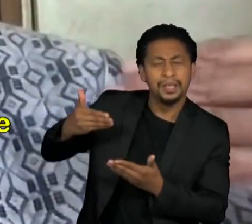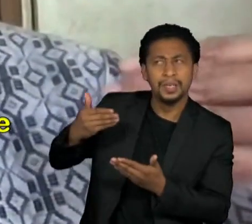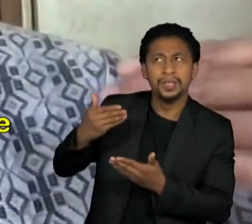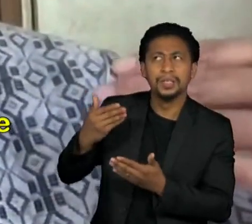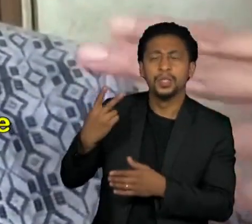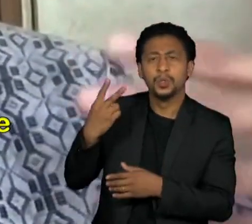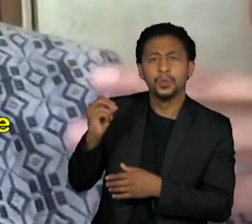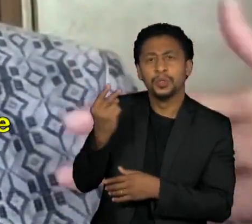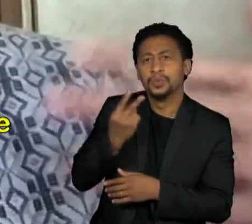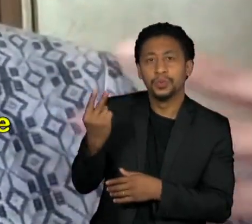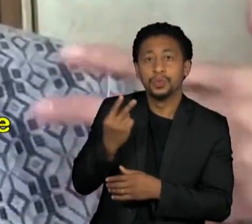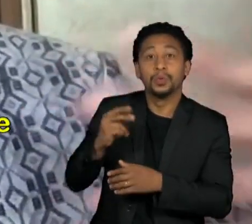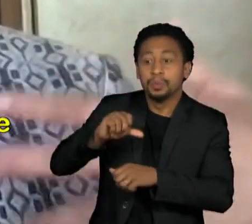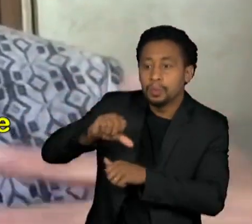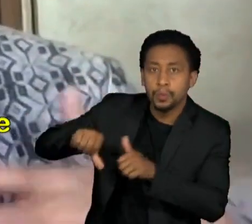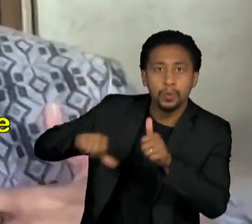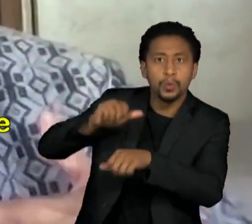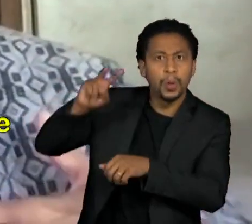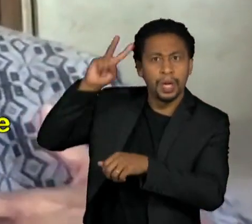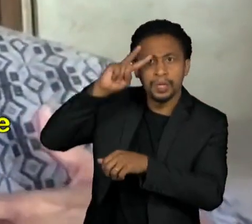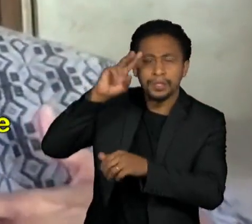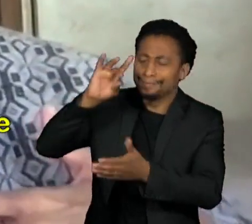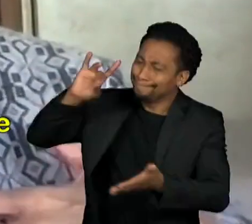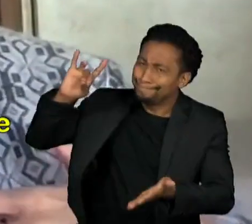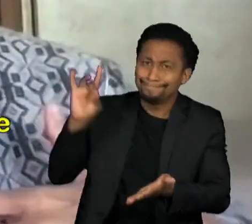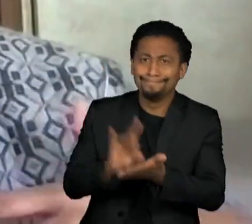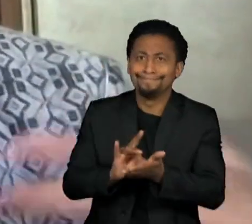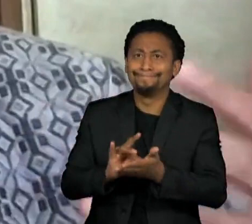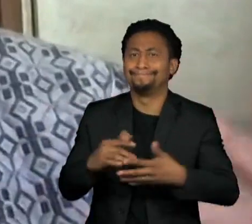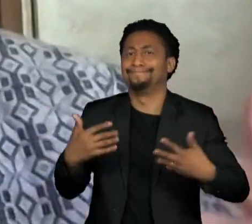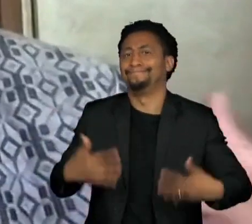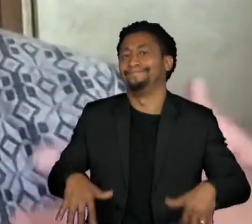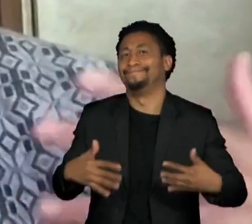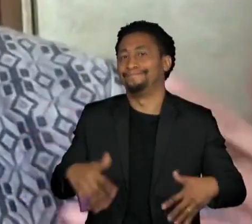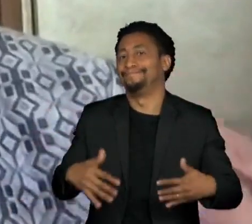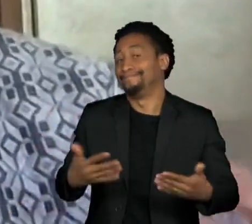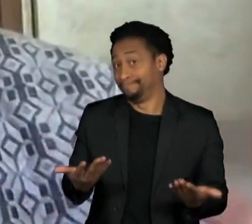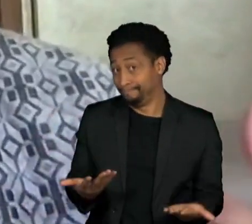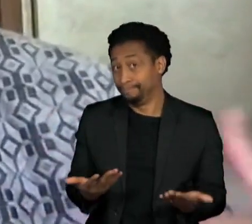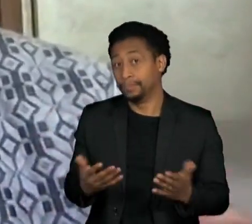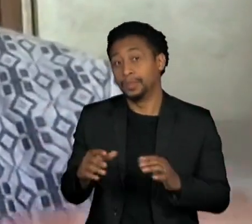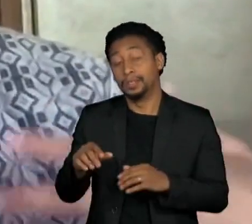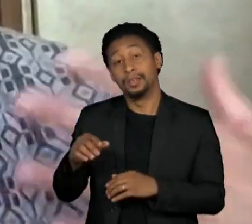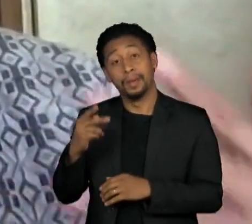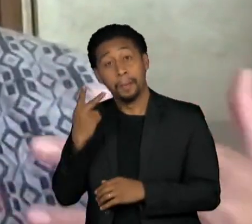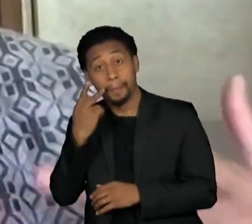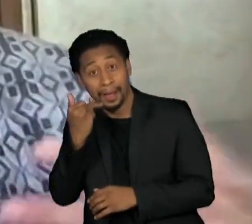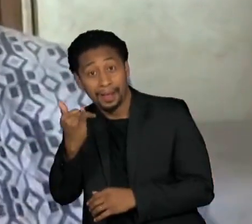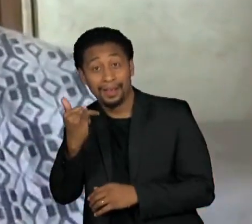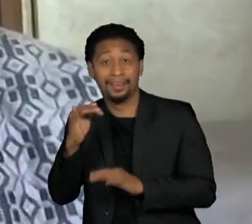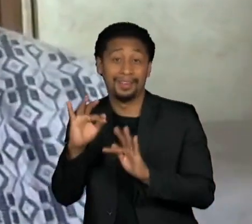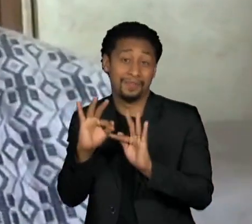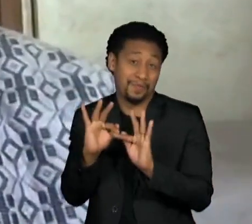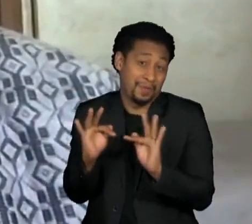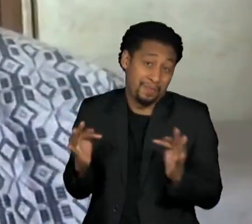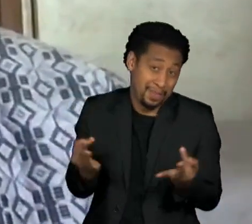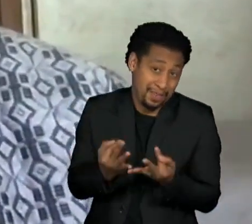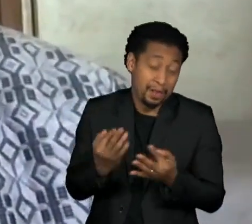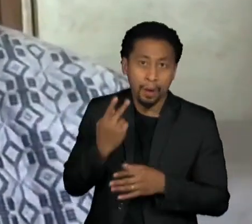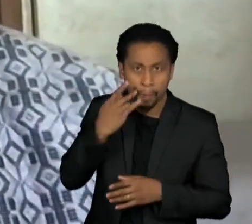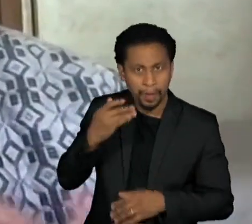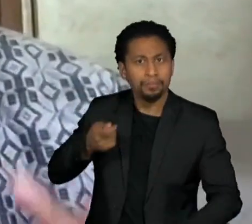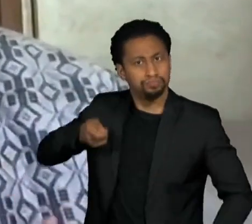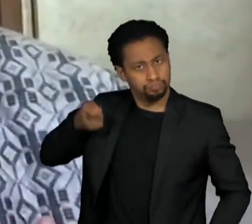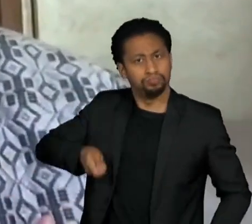operations that literally changed history in front of our eyes. His father, his family, his father was a dictator for